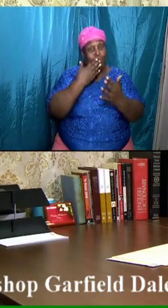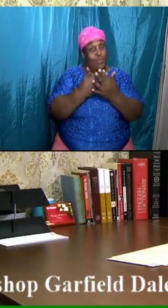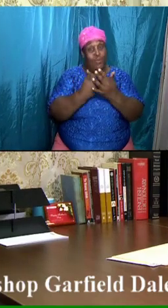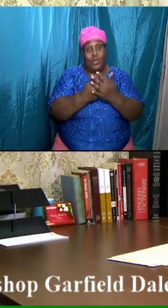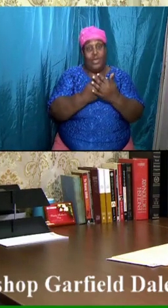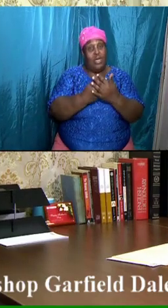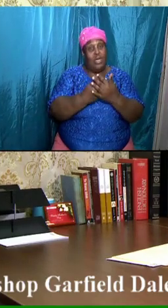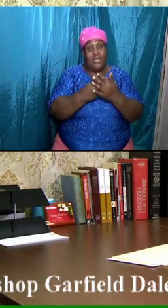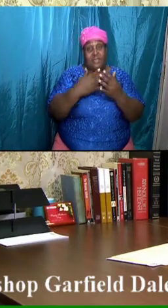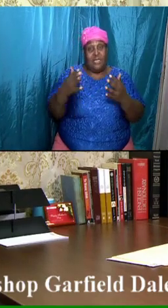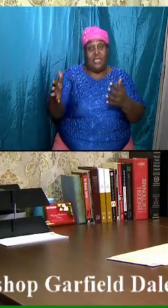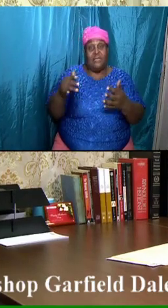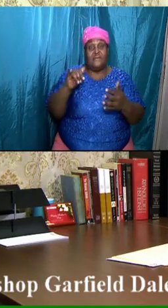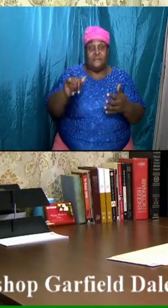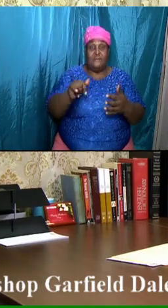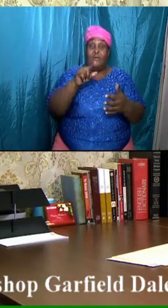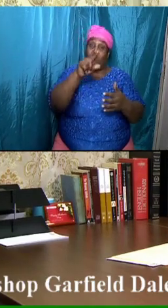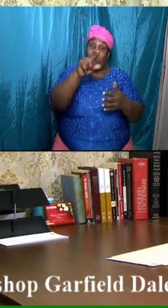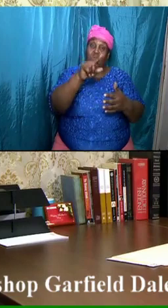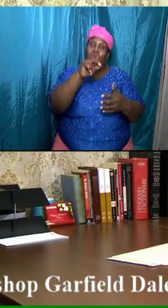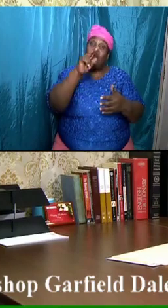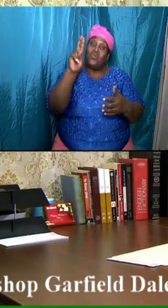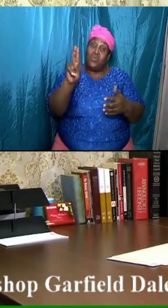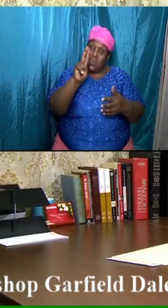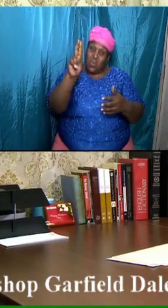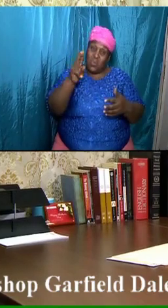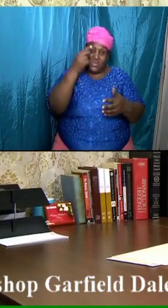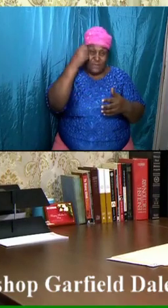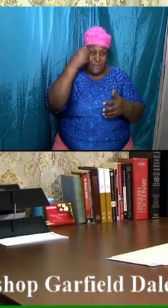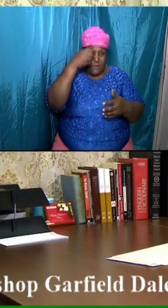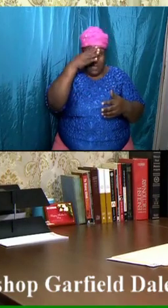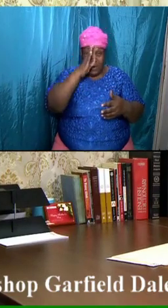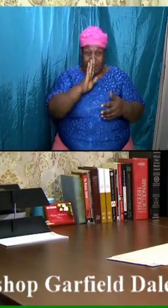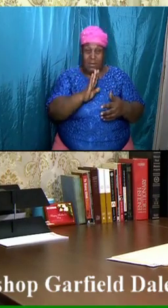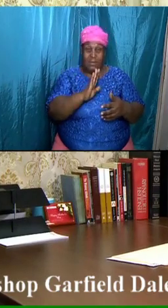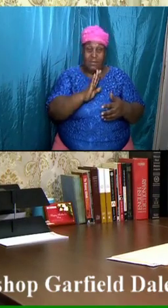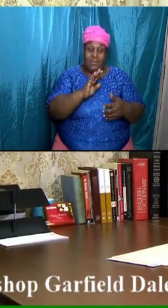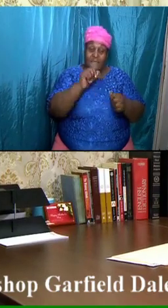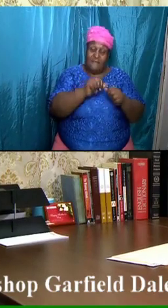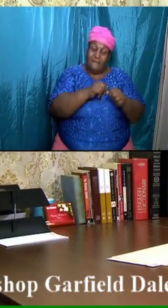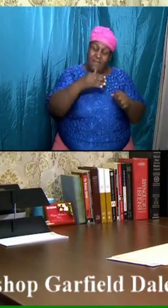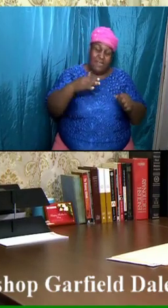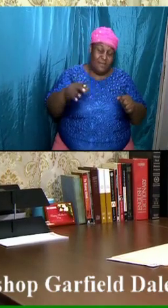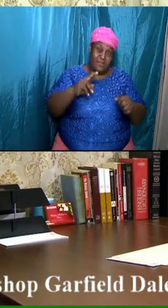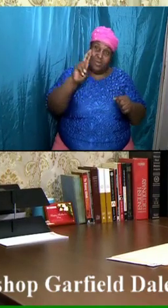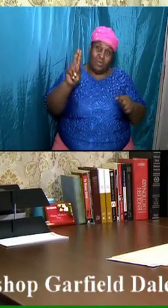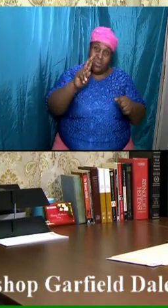very careful. Everything that we do are going to be tried